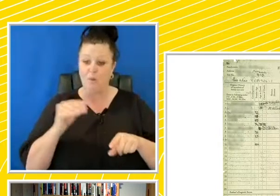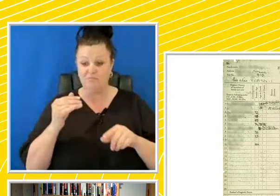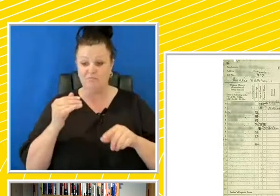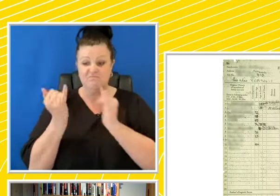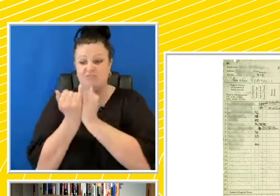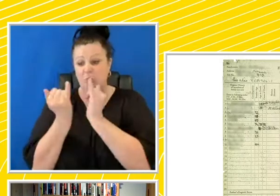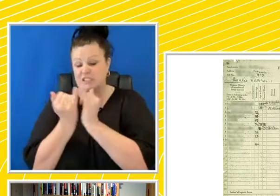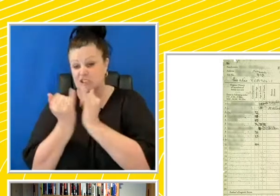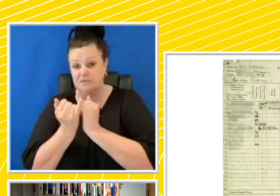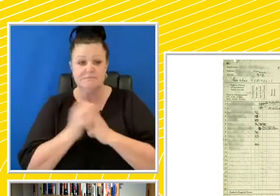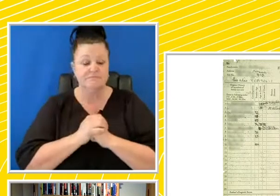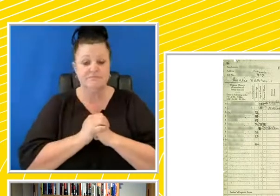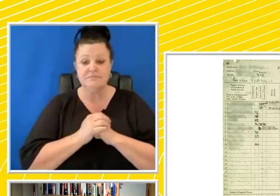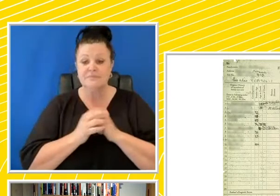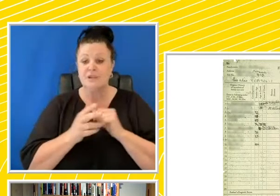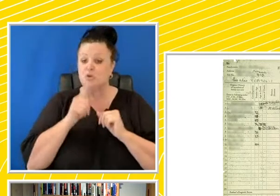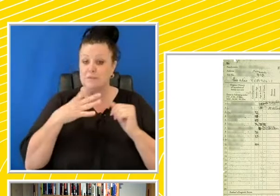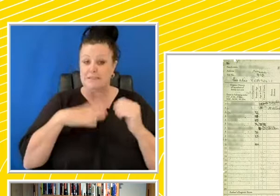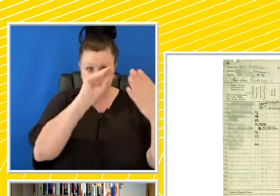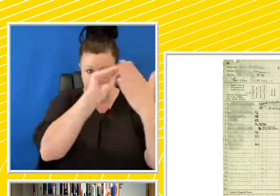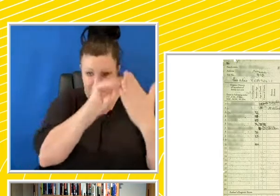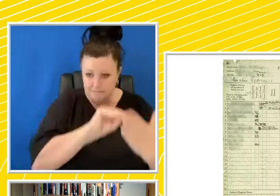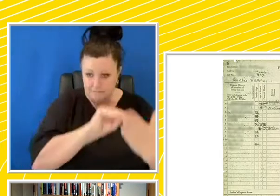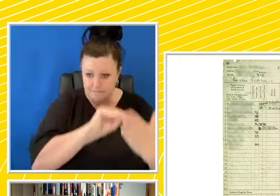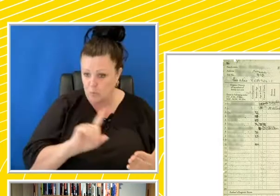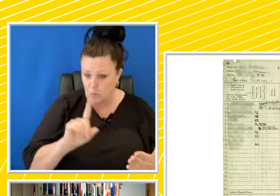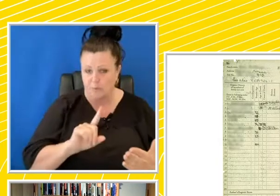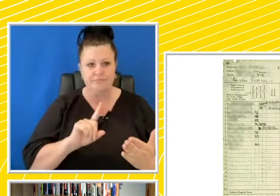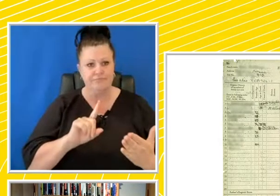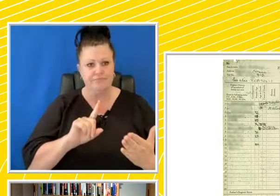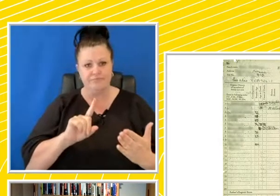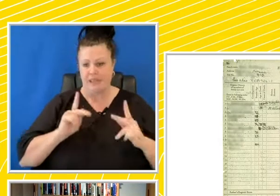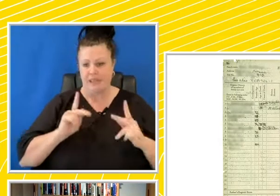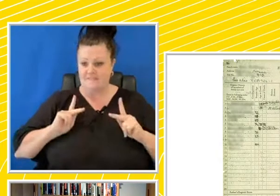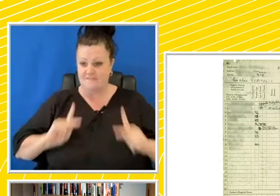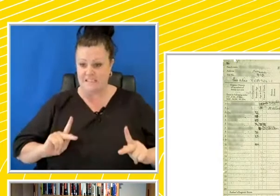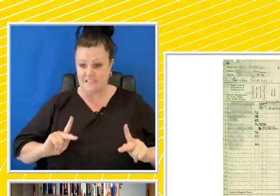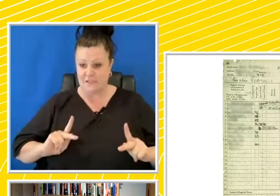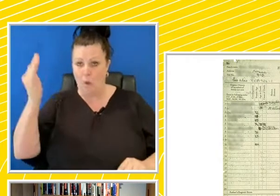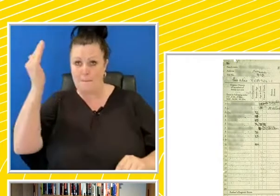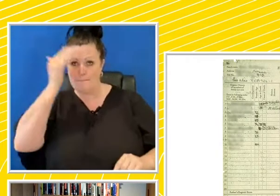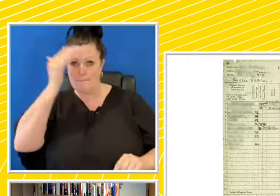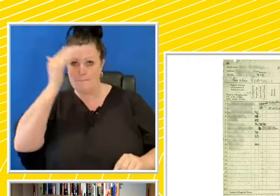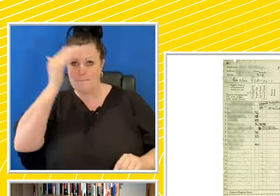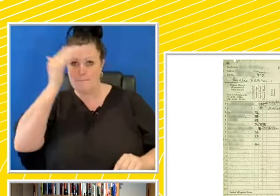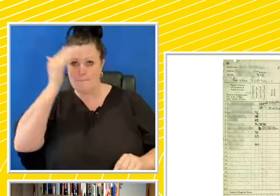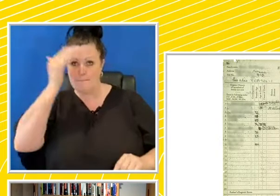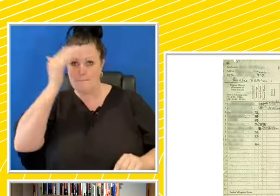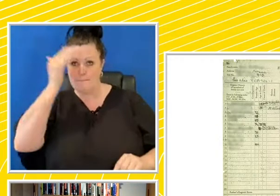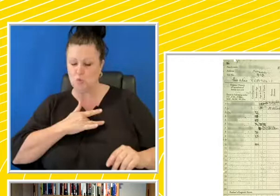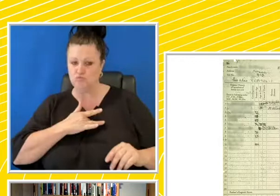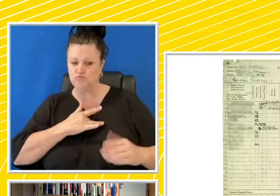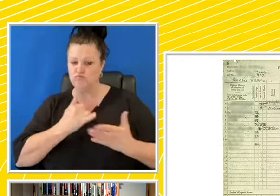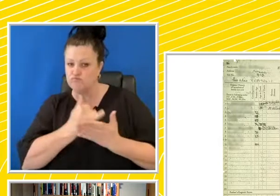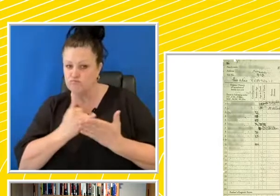The required details for each included things like their physical, mental or temperamental defects, and also